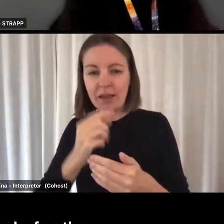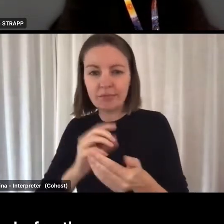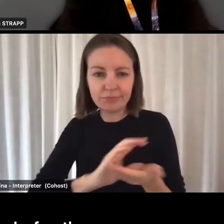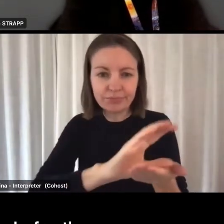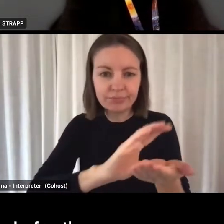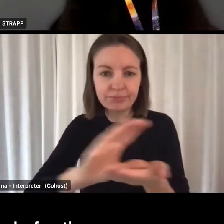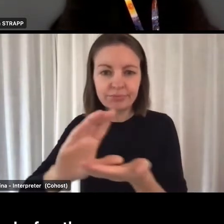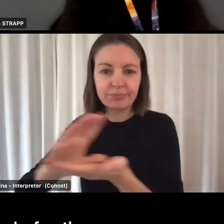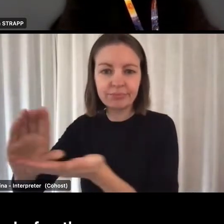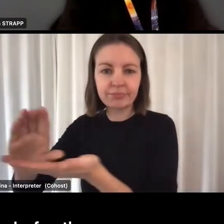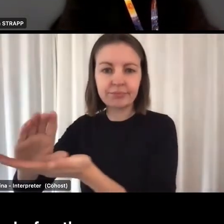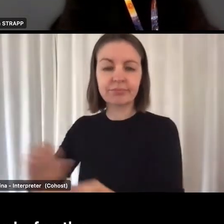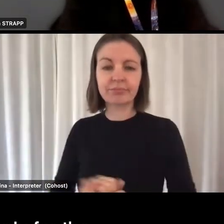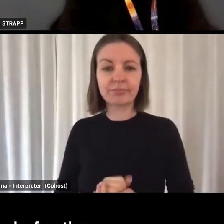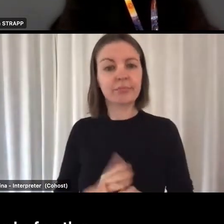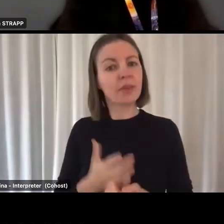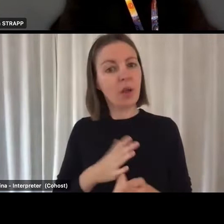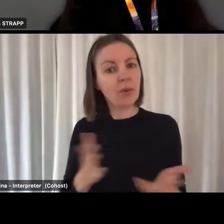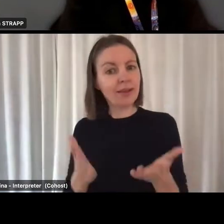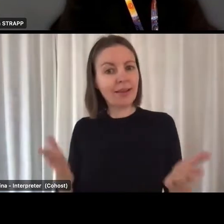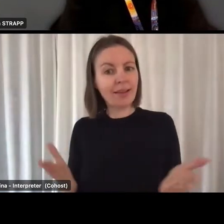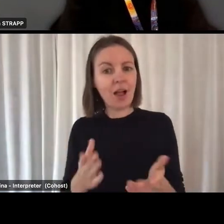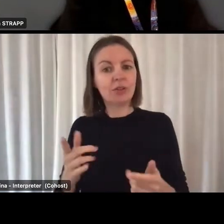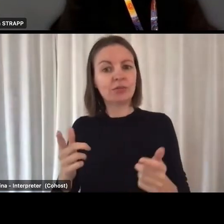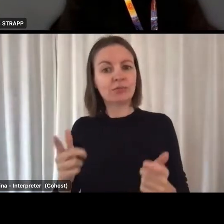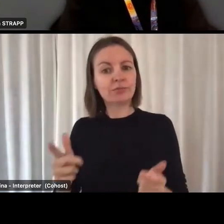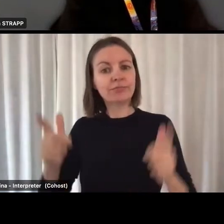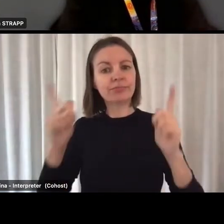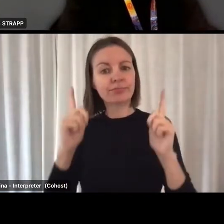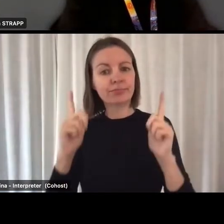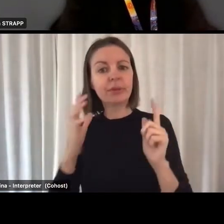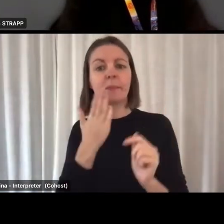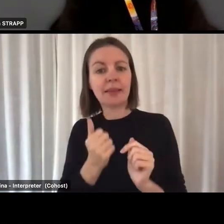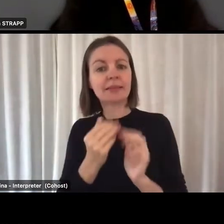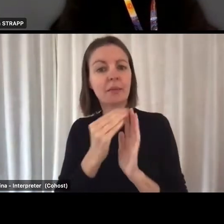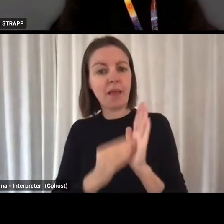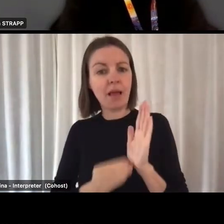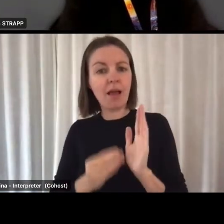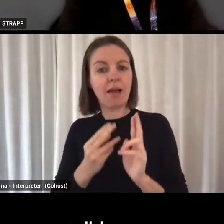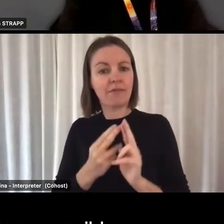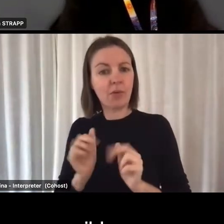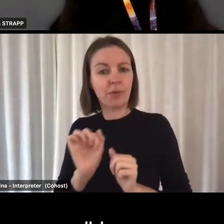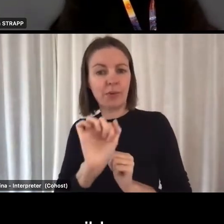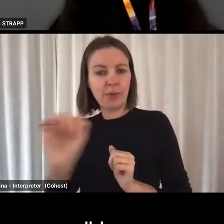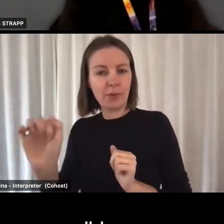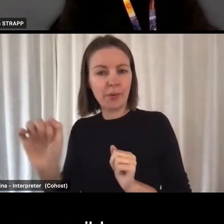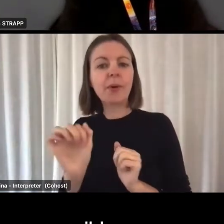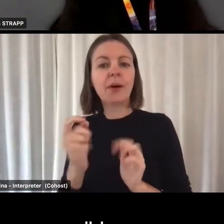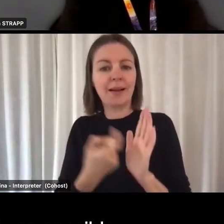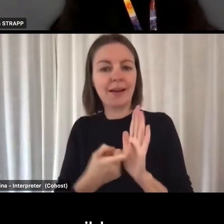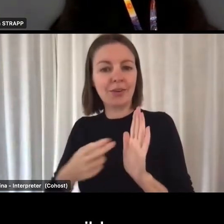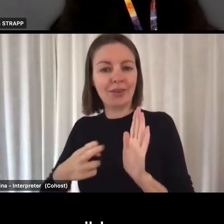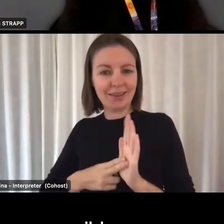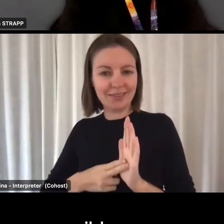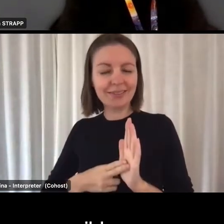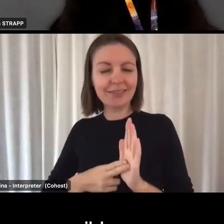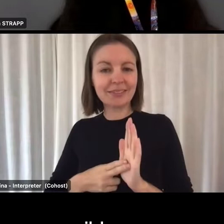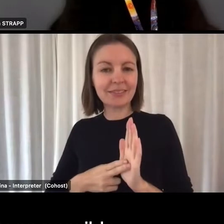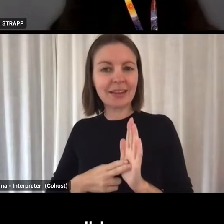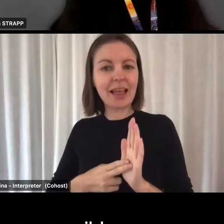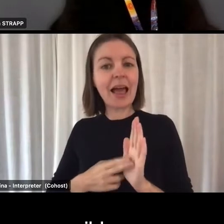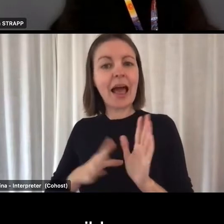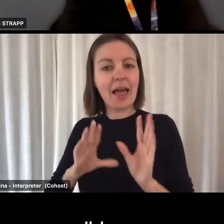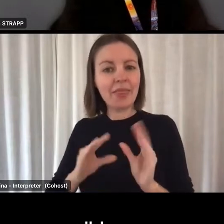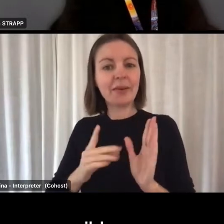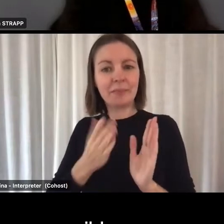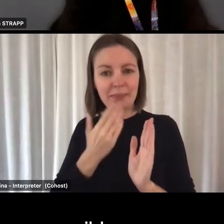I really want to encourage employers. to apply for the funding on behalf of your registered nurses as soon as you can and to pass the funds